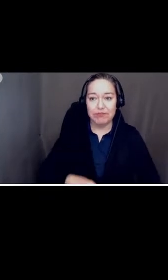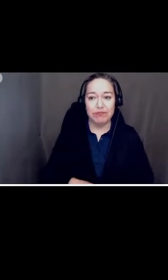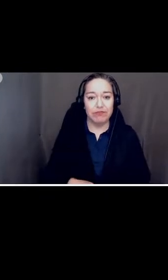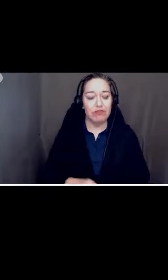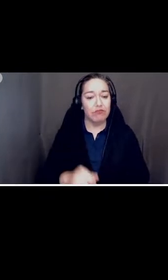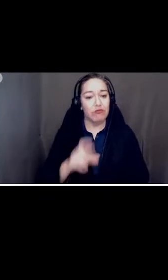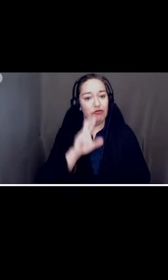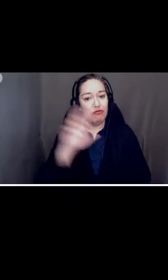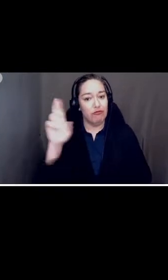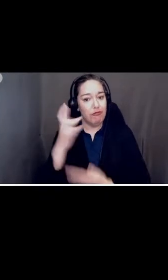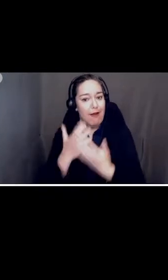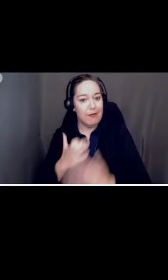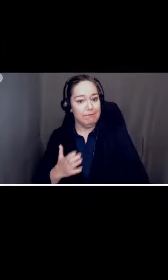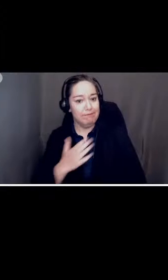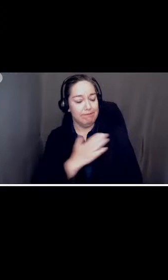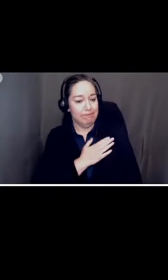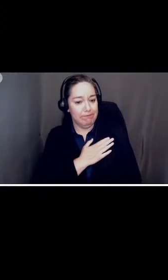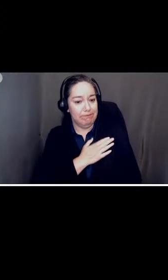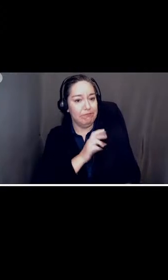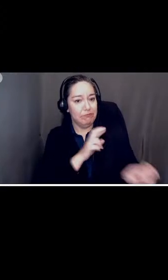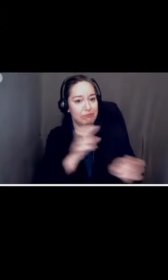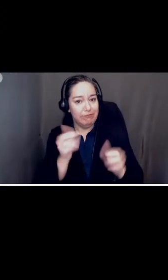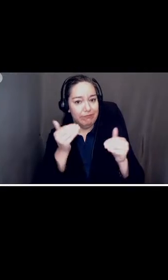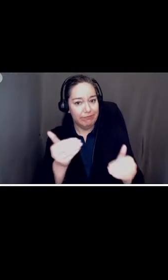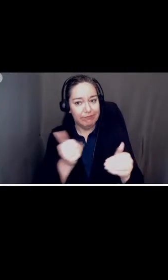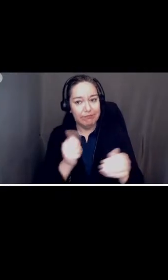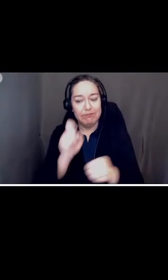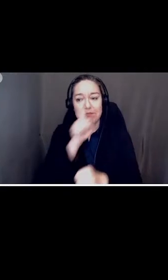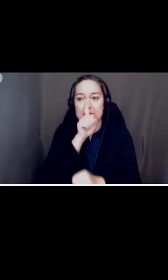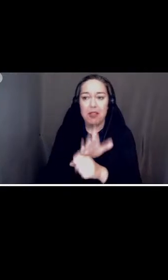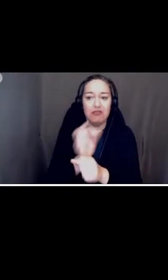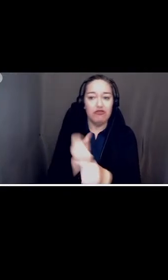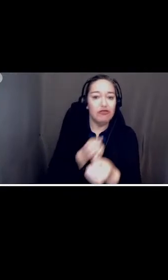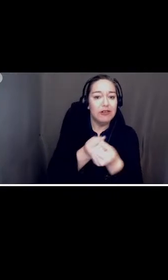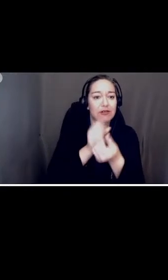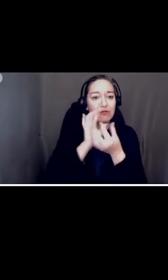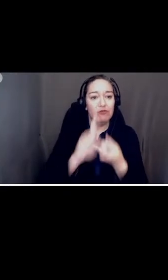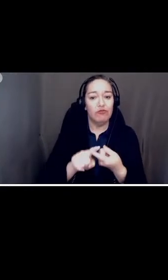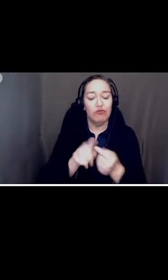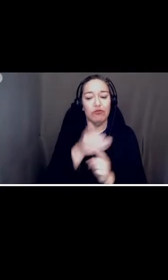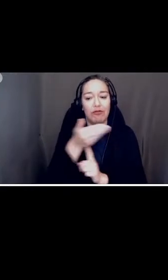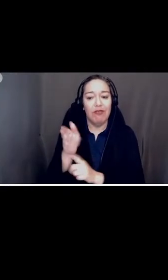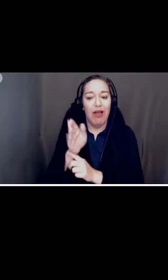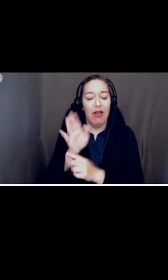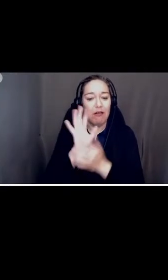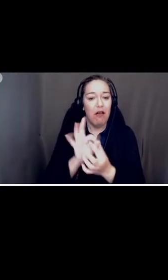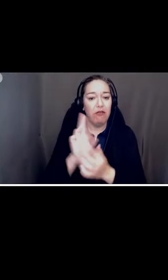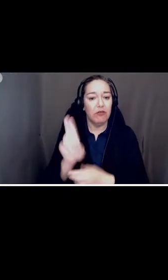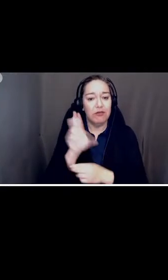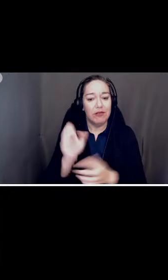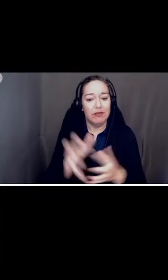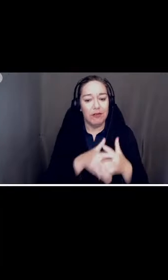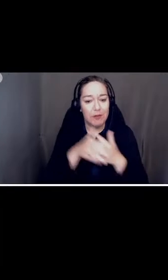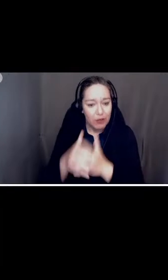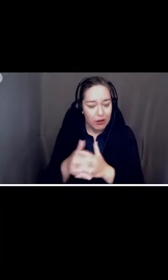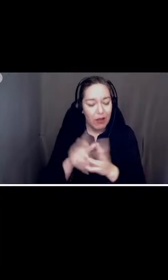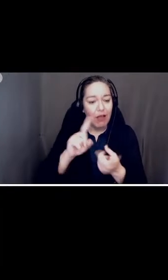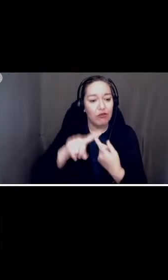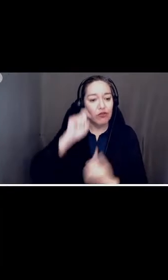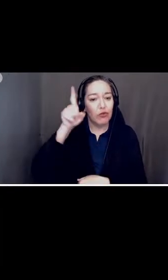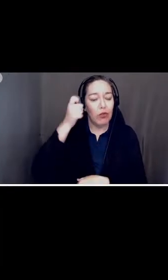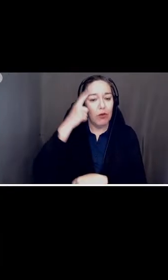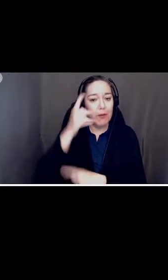Place your right hand over your heart. Ready, begin. I pledge allegiance to the of the United States of America,